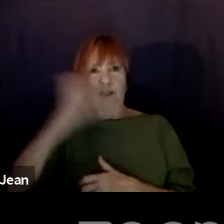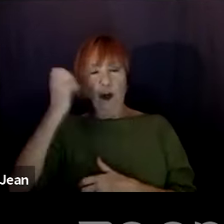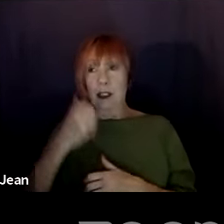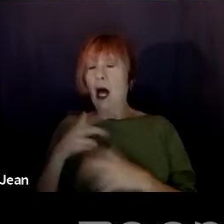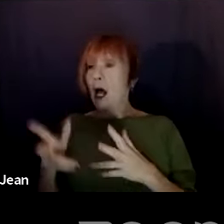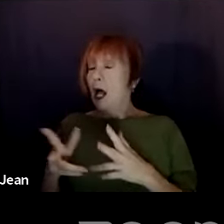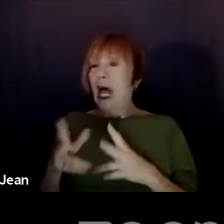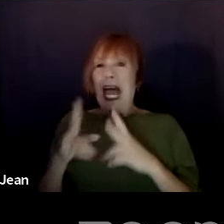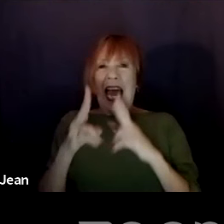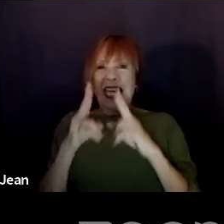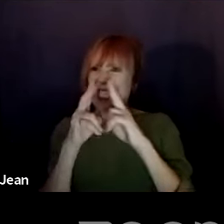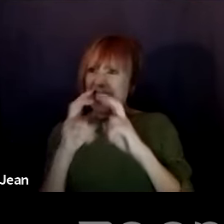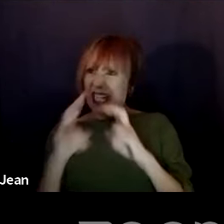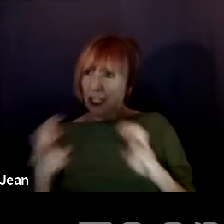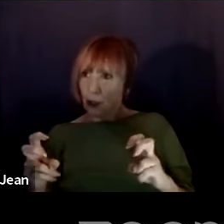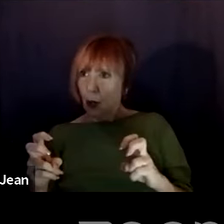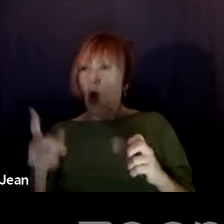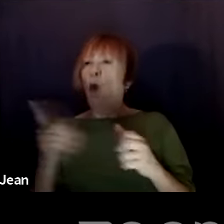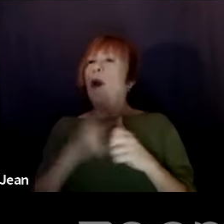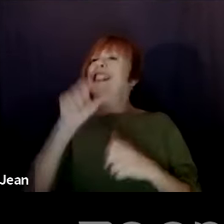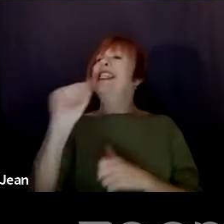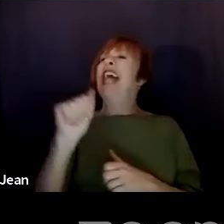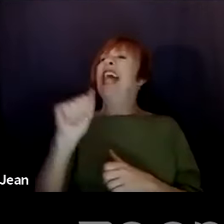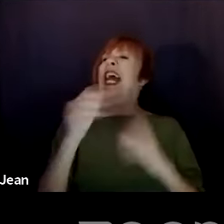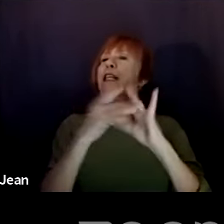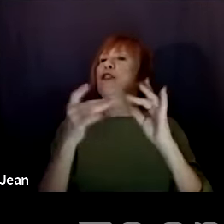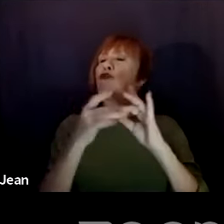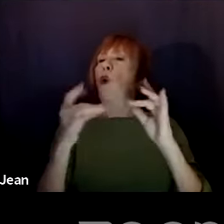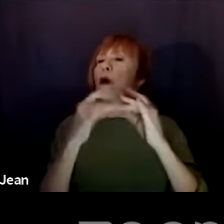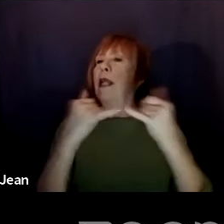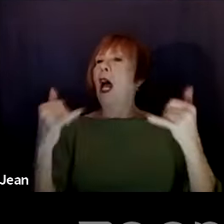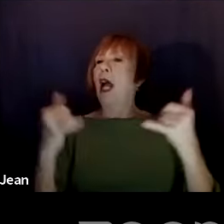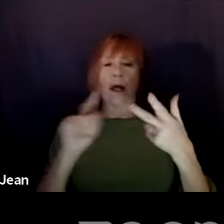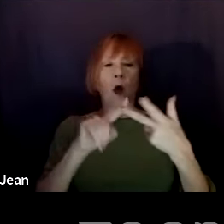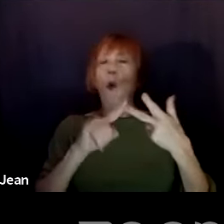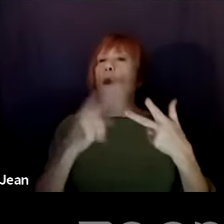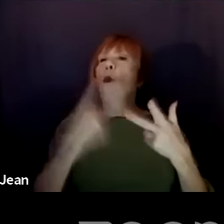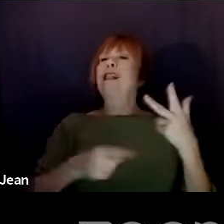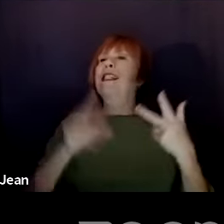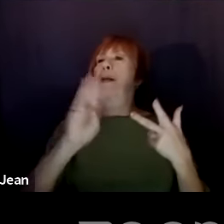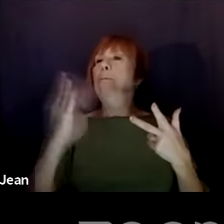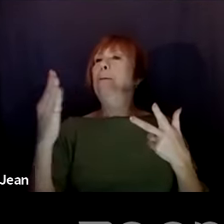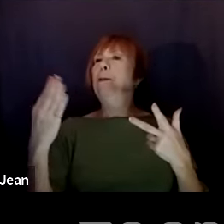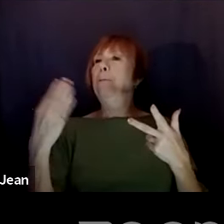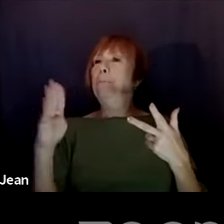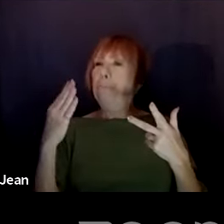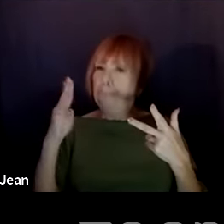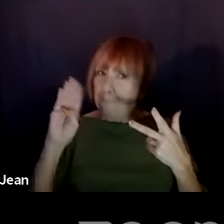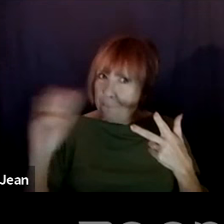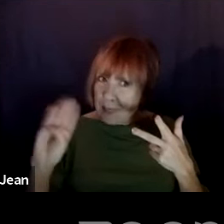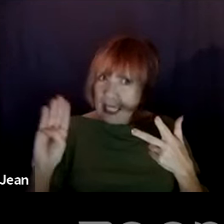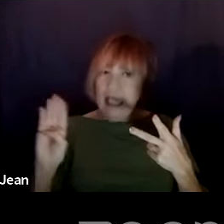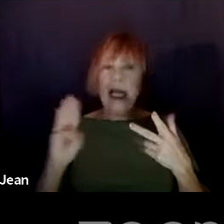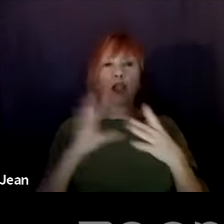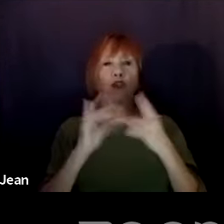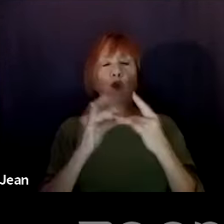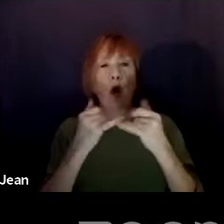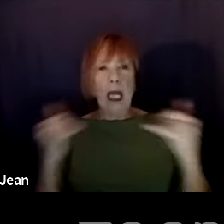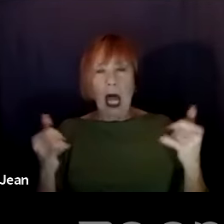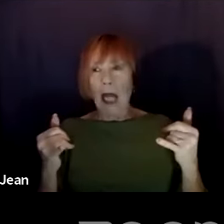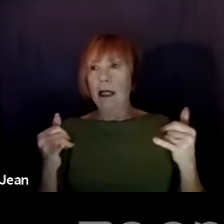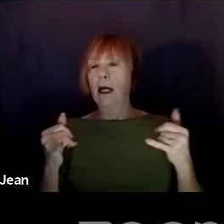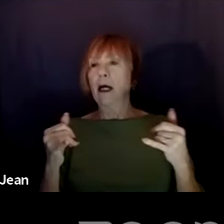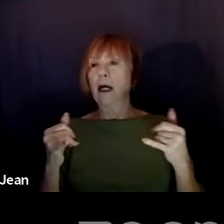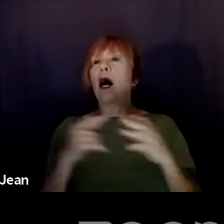Deconstruct it. What's the A storyline? What's the B storyline? What, you know, in, take the scene and write it in a, in a